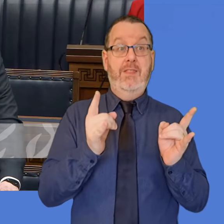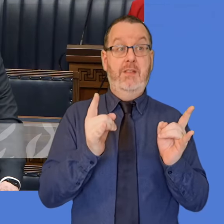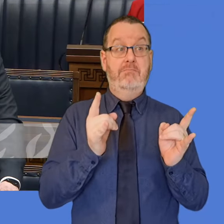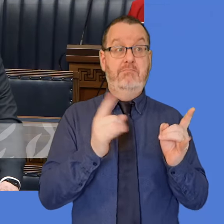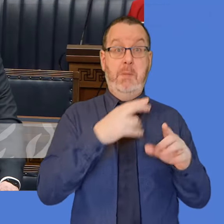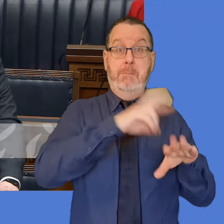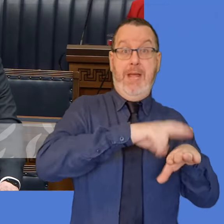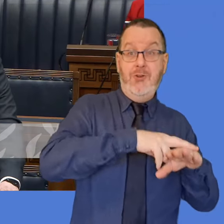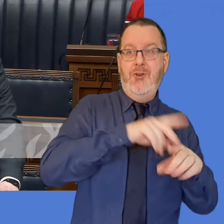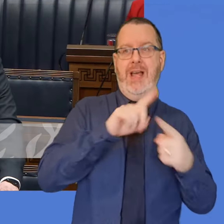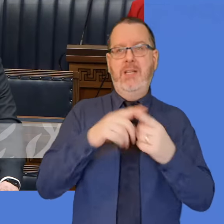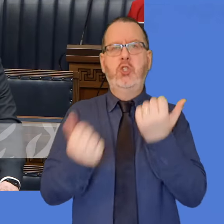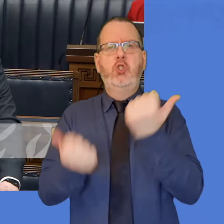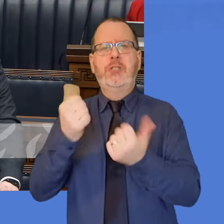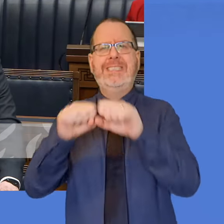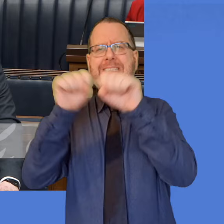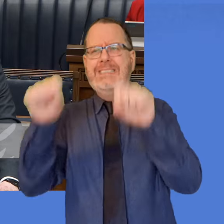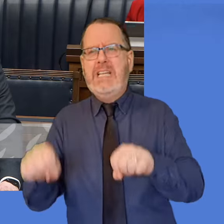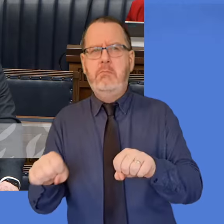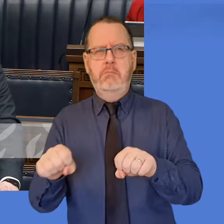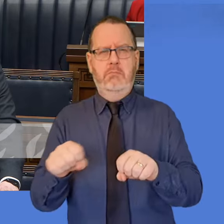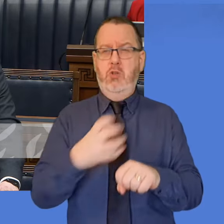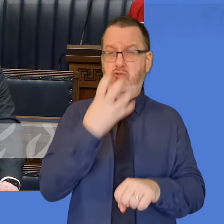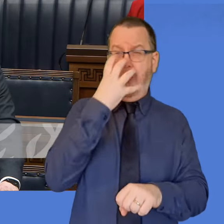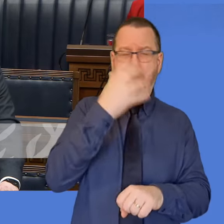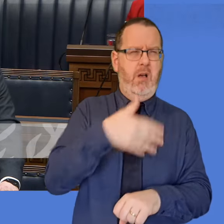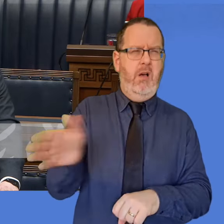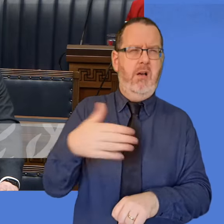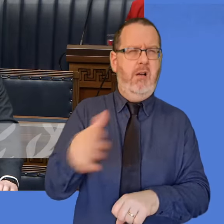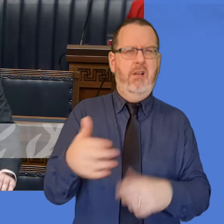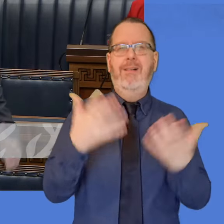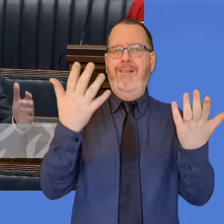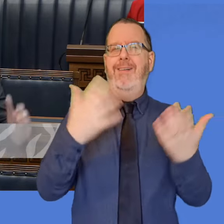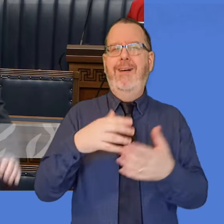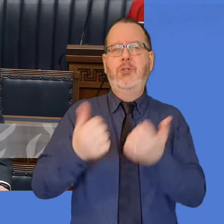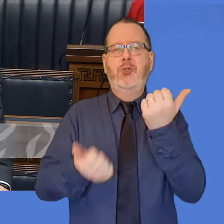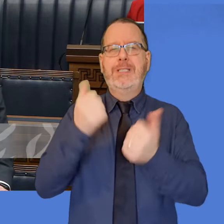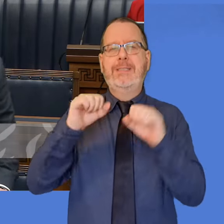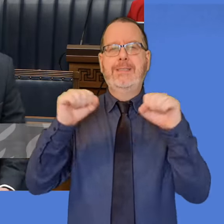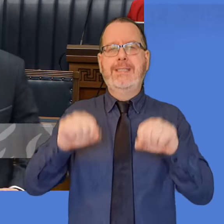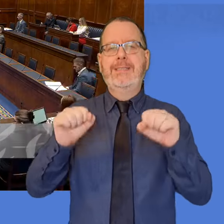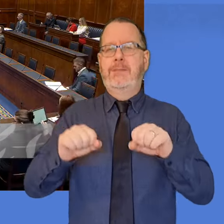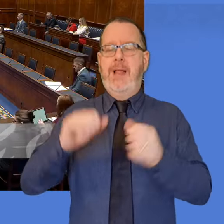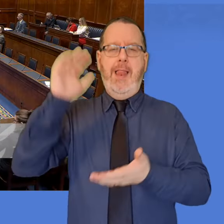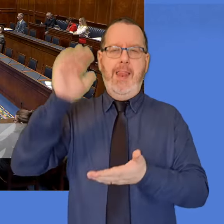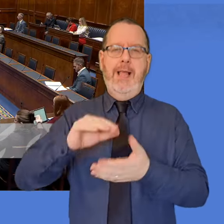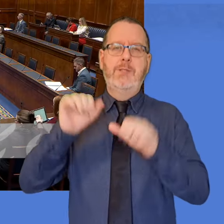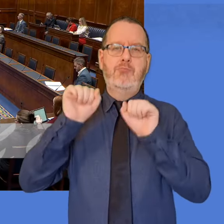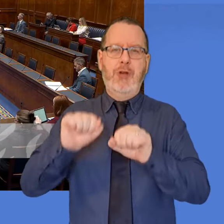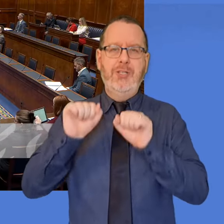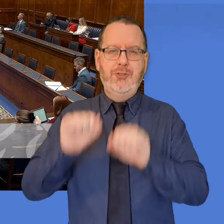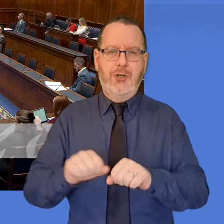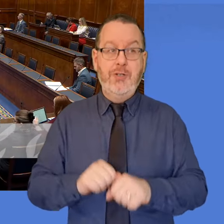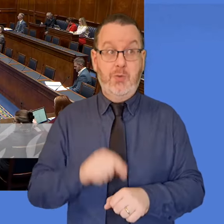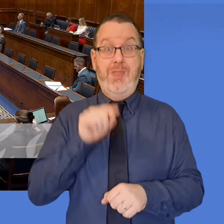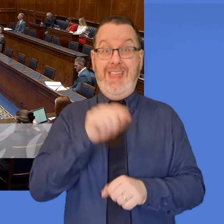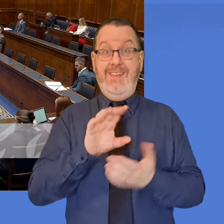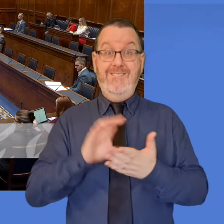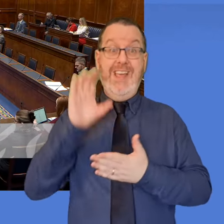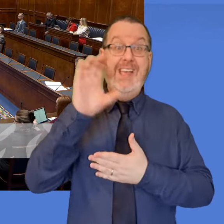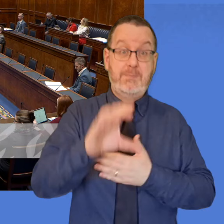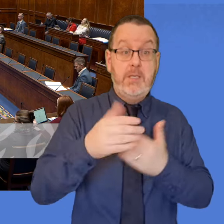type of early intervention that really pays off, it's one that I fully support, and I'll be happy to work with them on that. Cathy Mason.